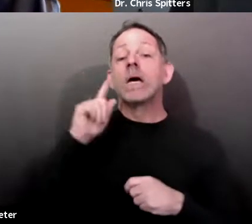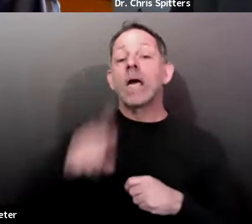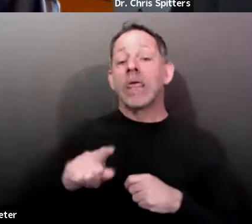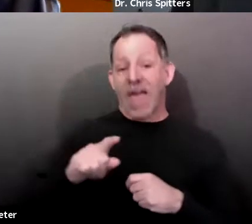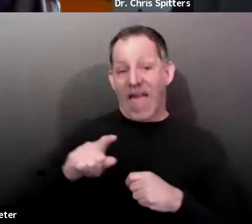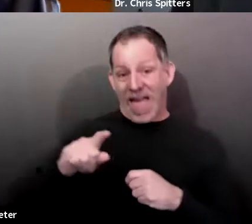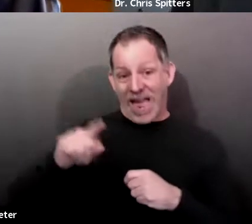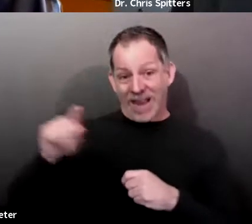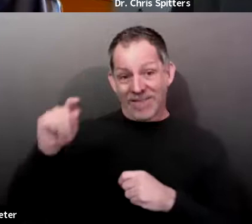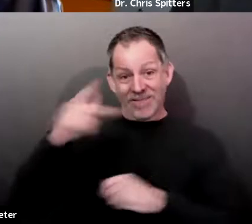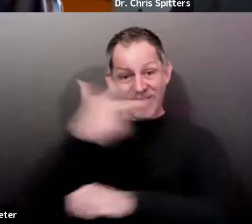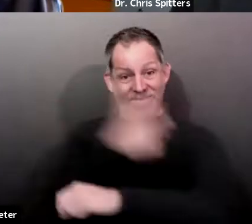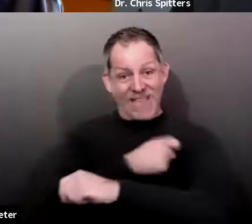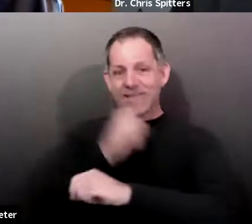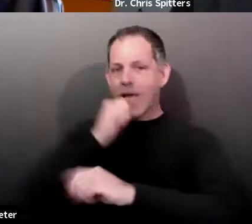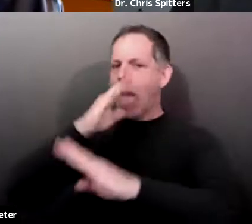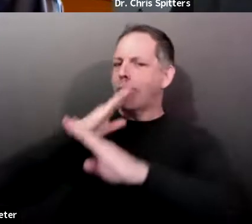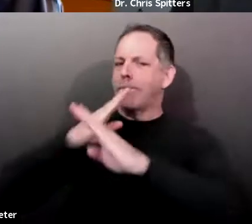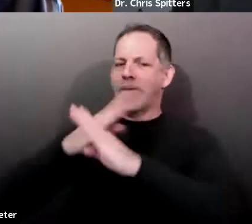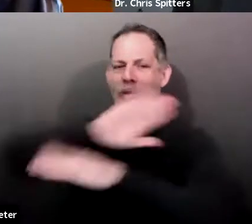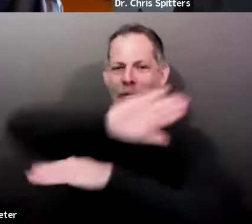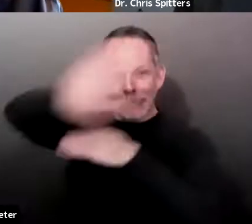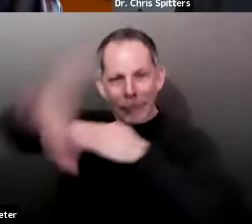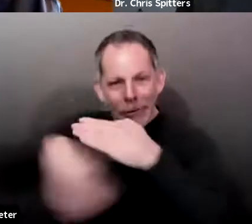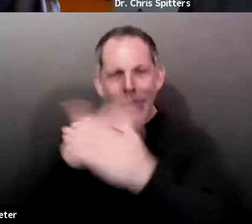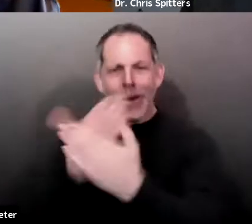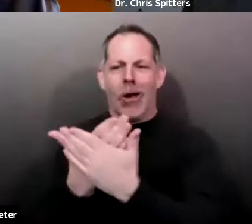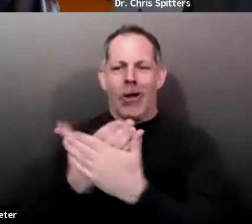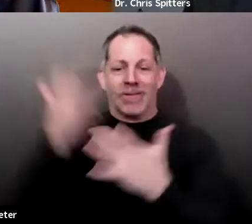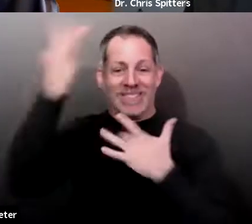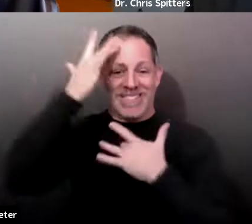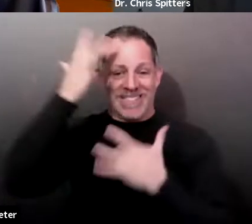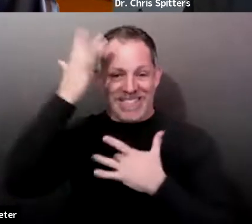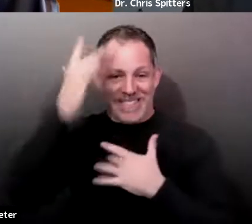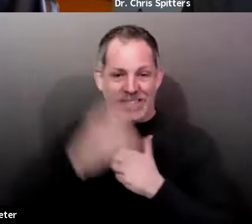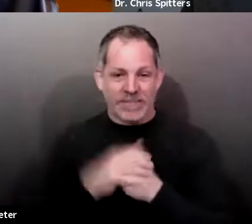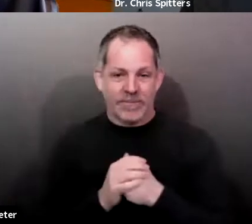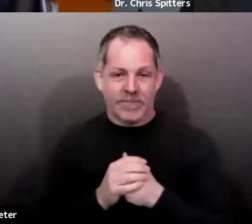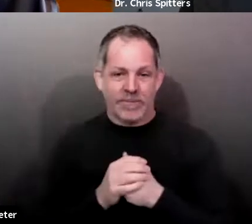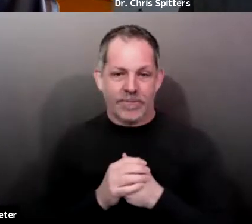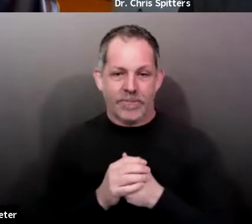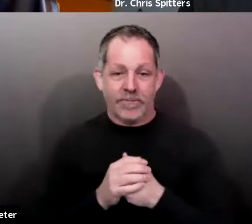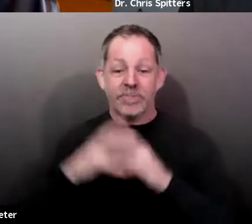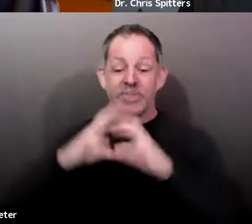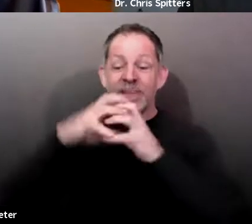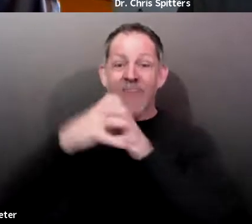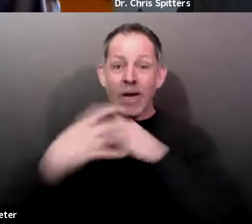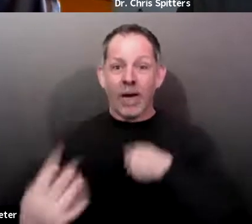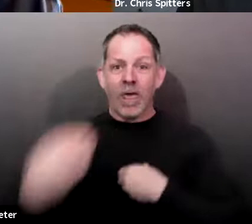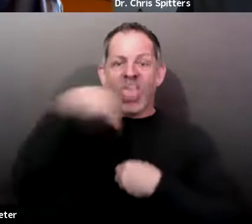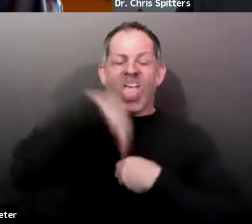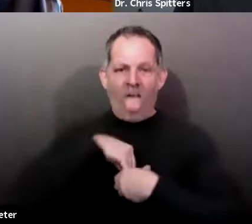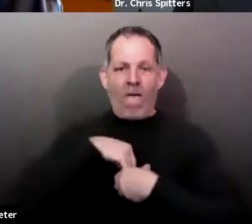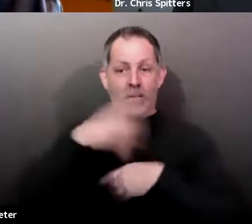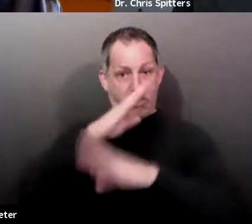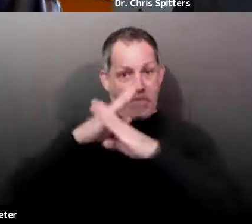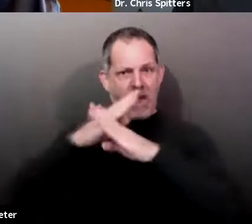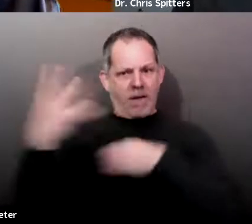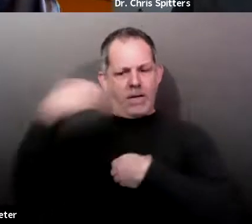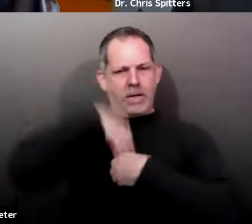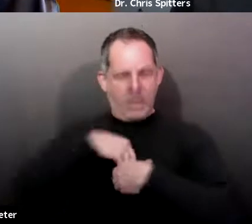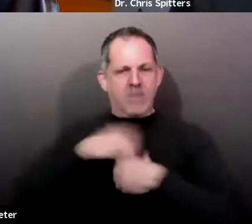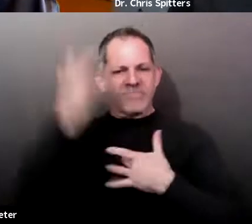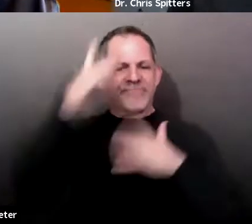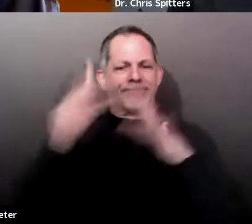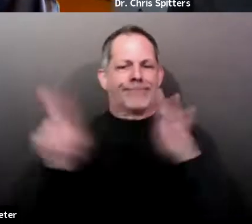that strain is not, uh, um, circulating. So efficacy, efficacy against catching COVID in that setting is